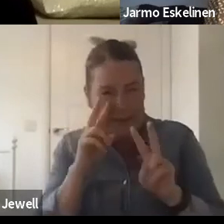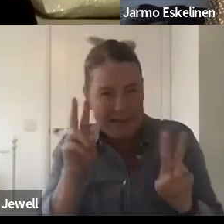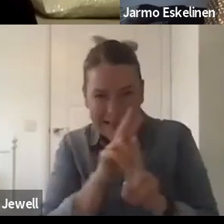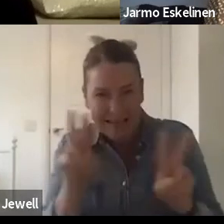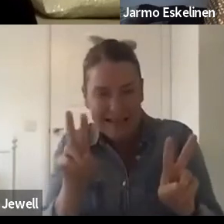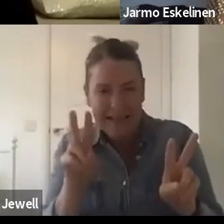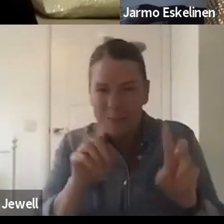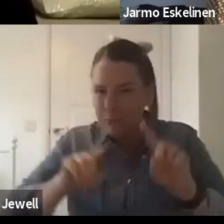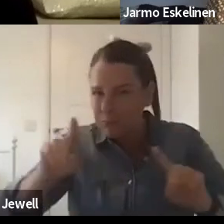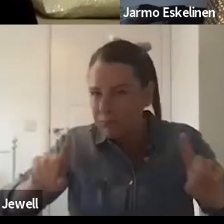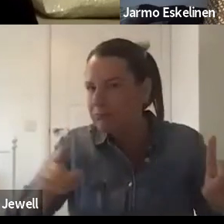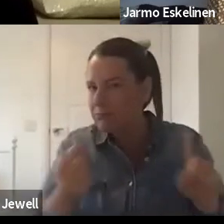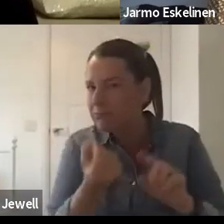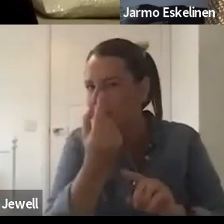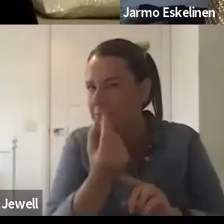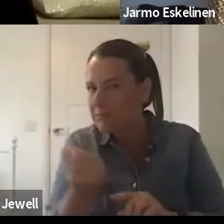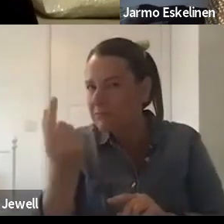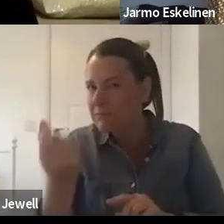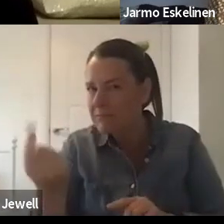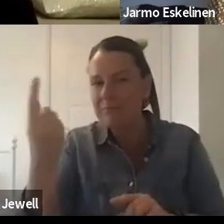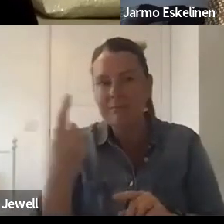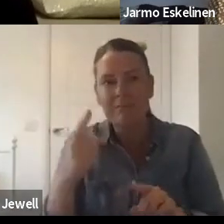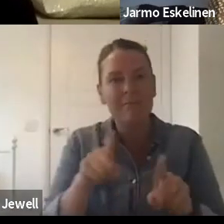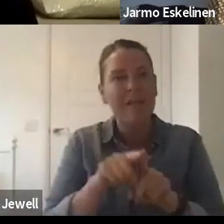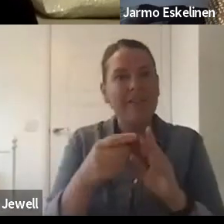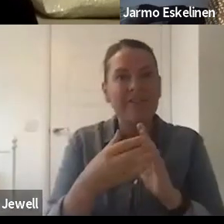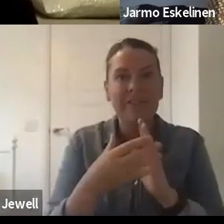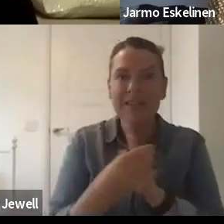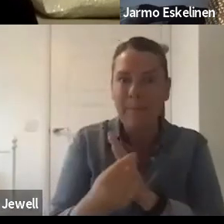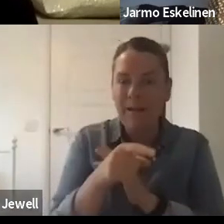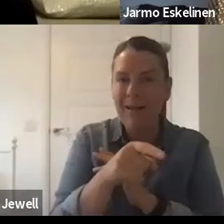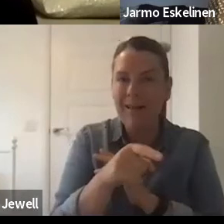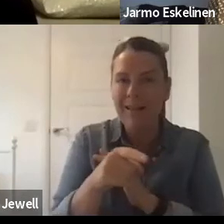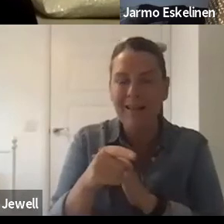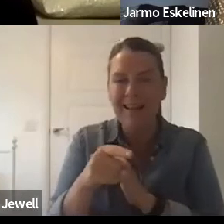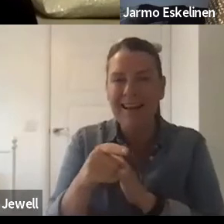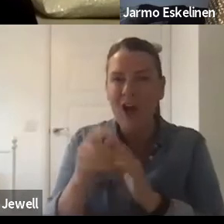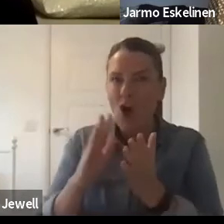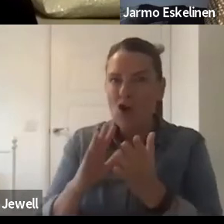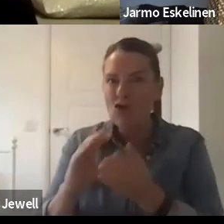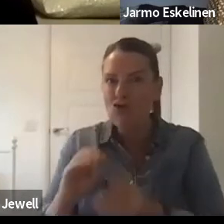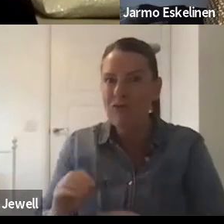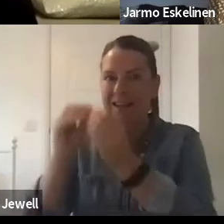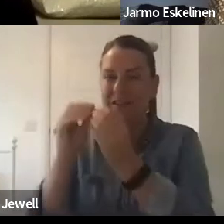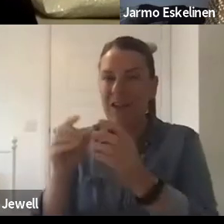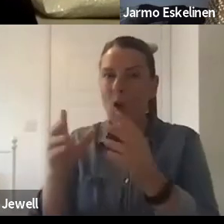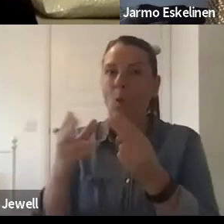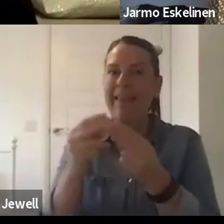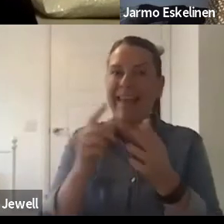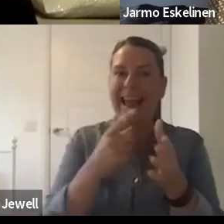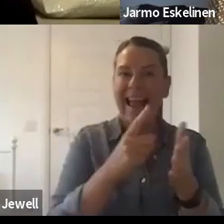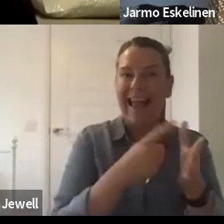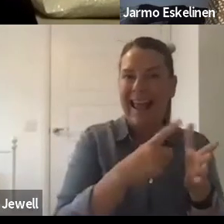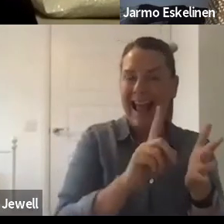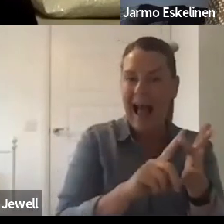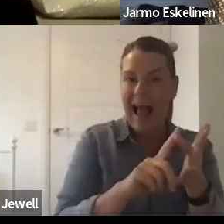example from the, which connects, connects creativity with AI, which is the any blurb festival and launched